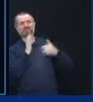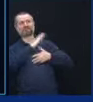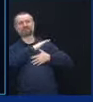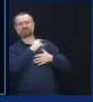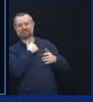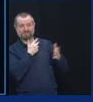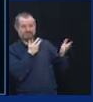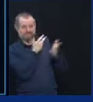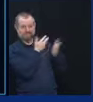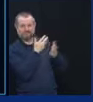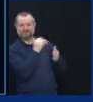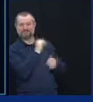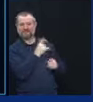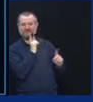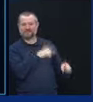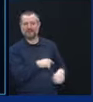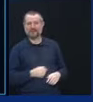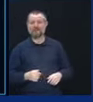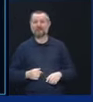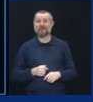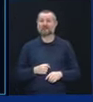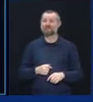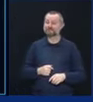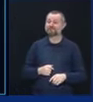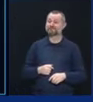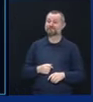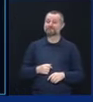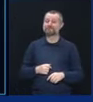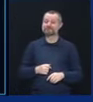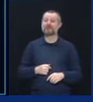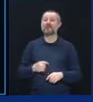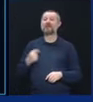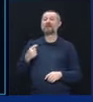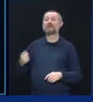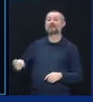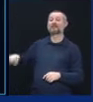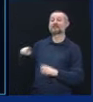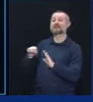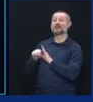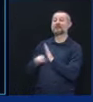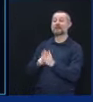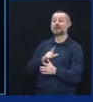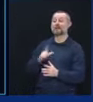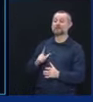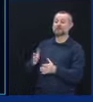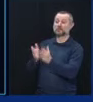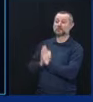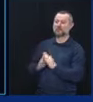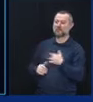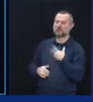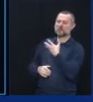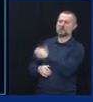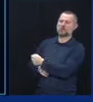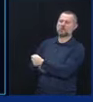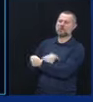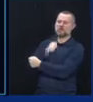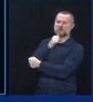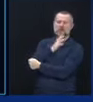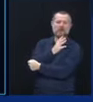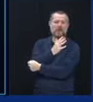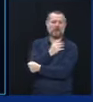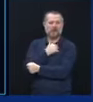True. We paused the state request. And we told them